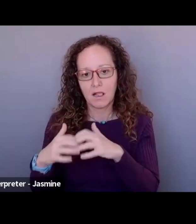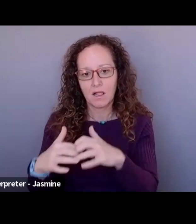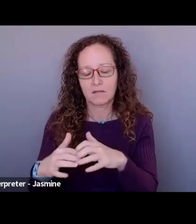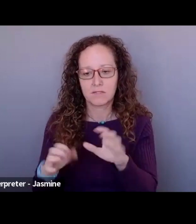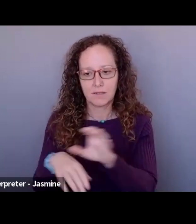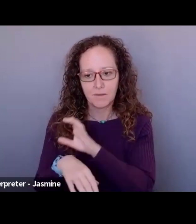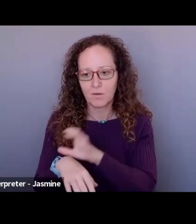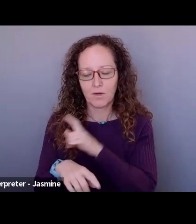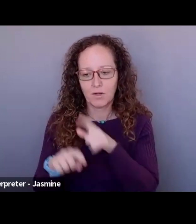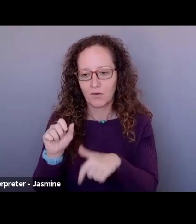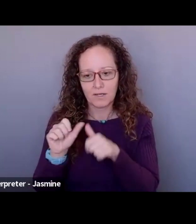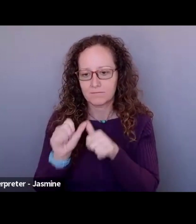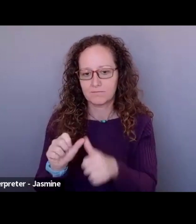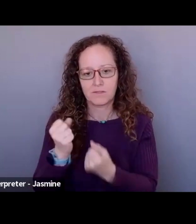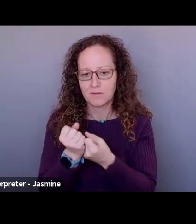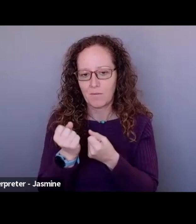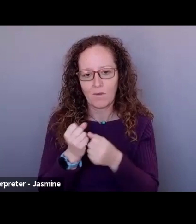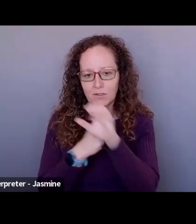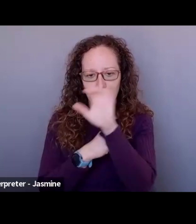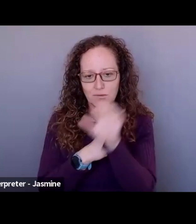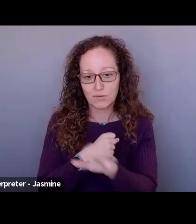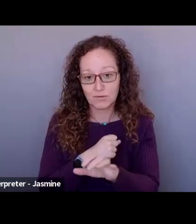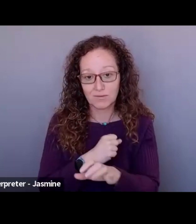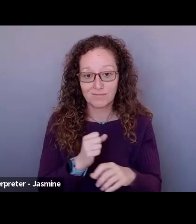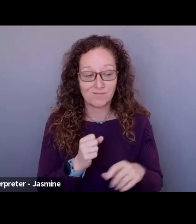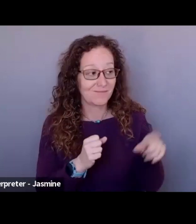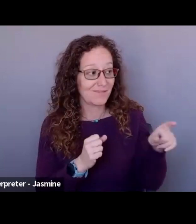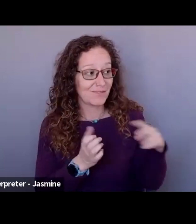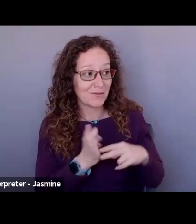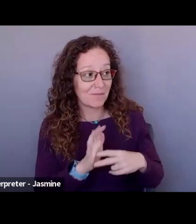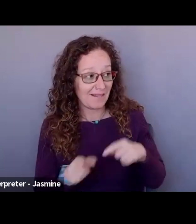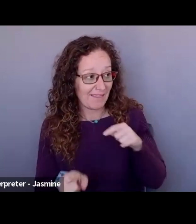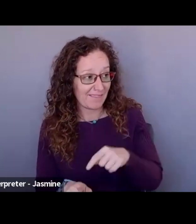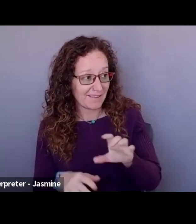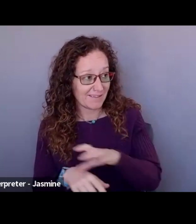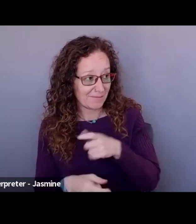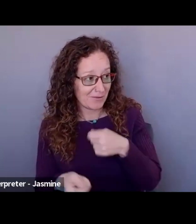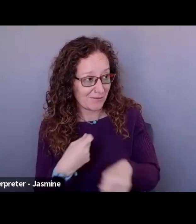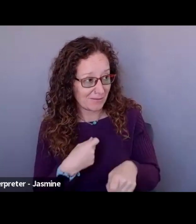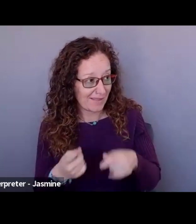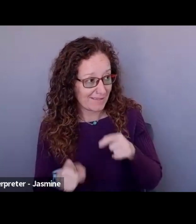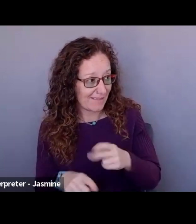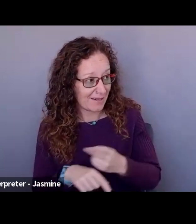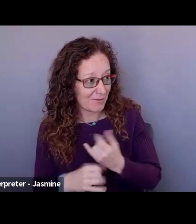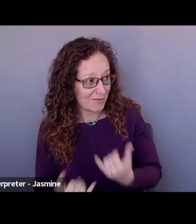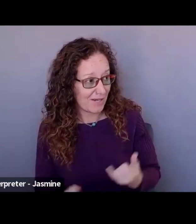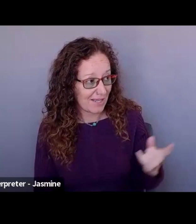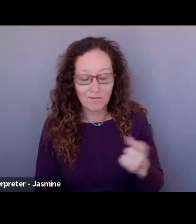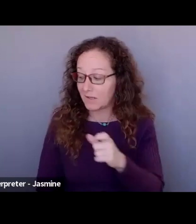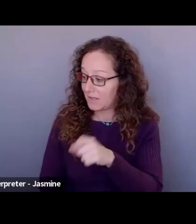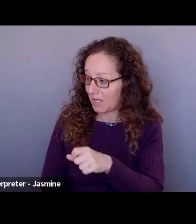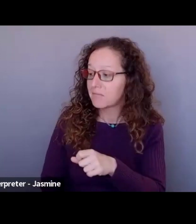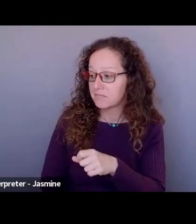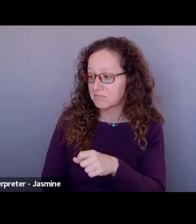couldn't sustain Zoom. So I said, you mean like replacing this computer that I'm on right now? And he's like, yeah, that would